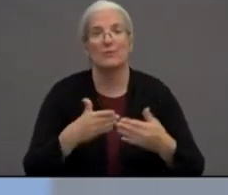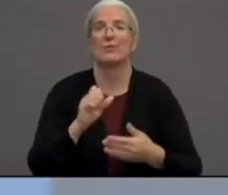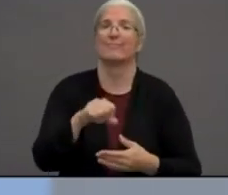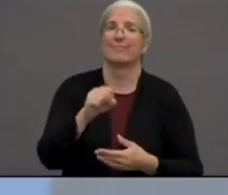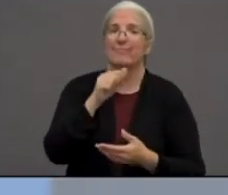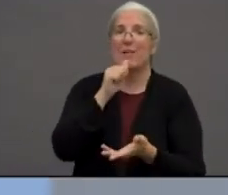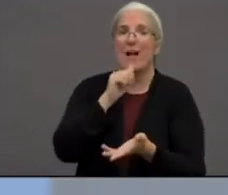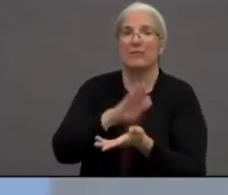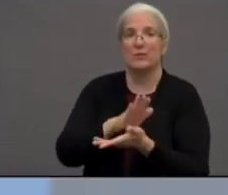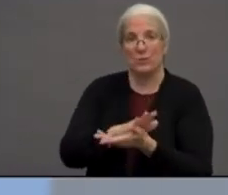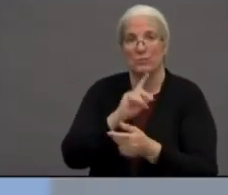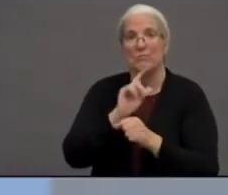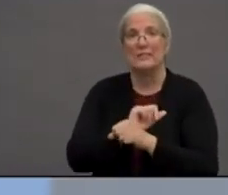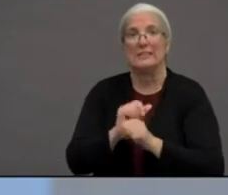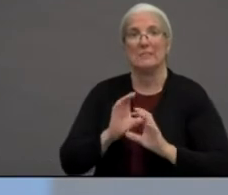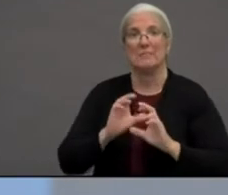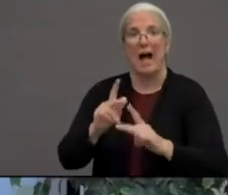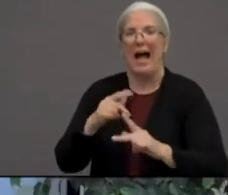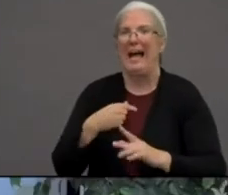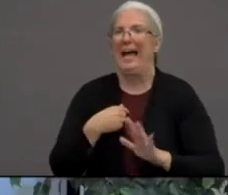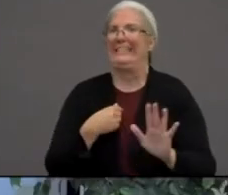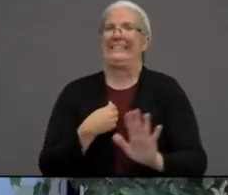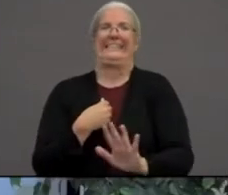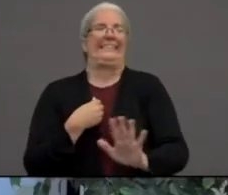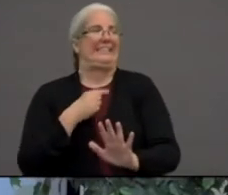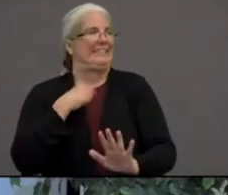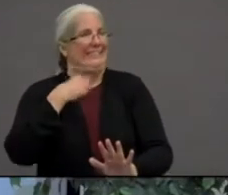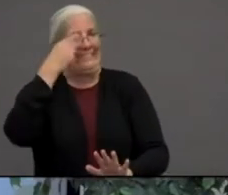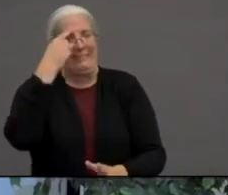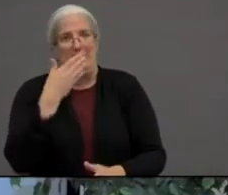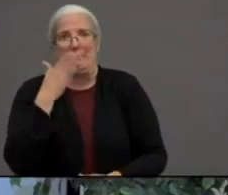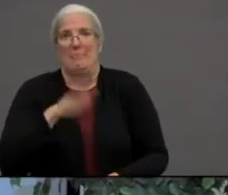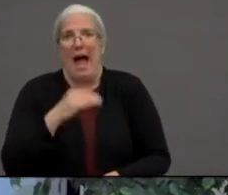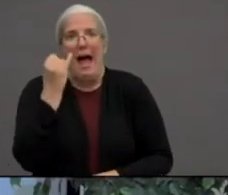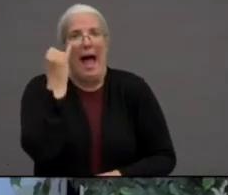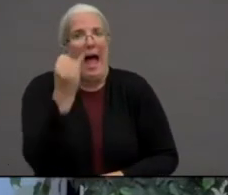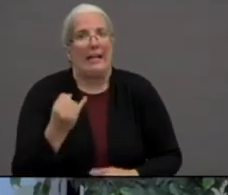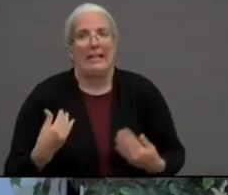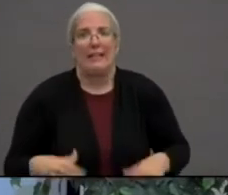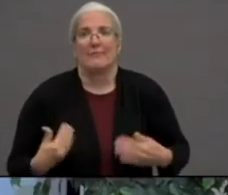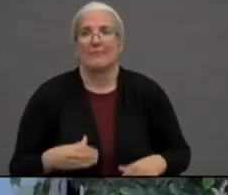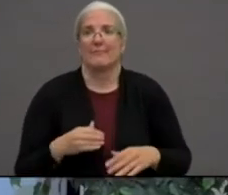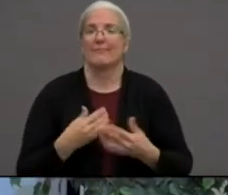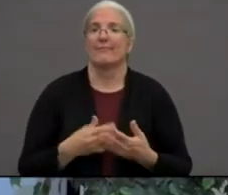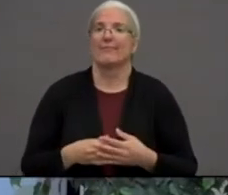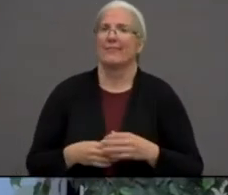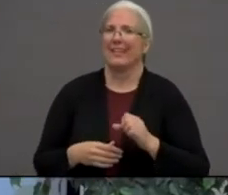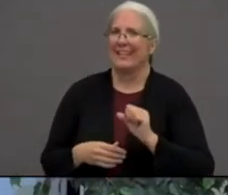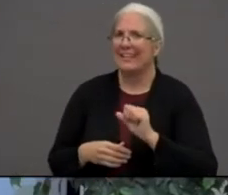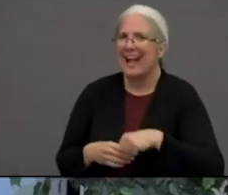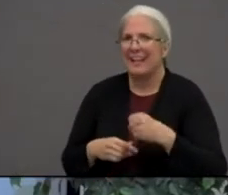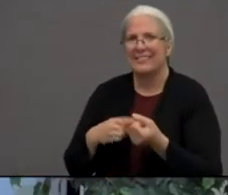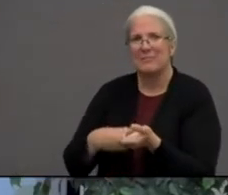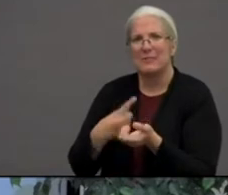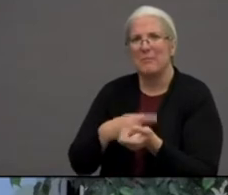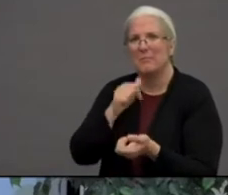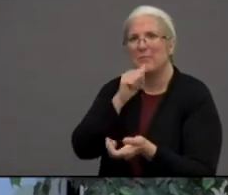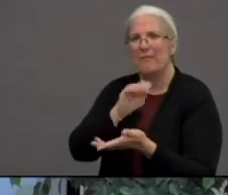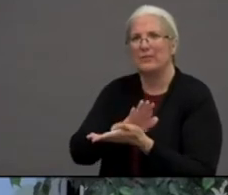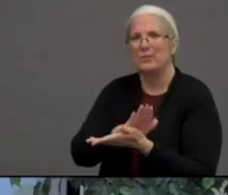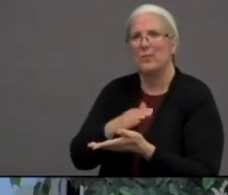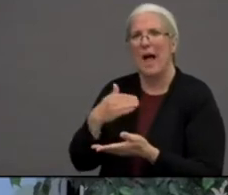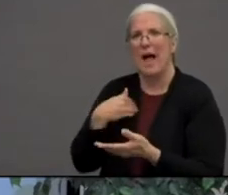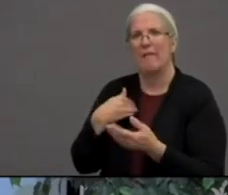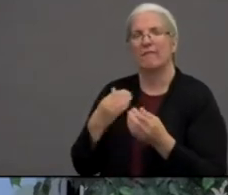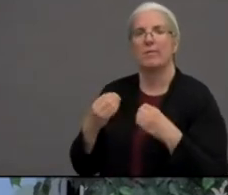very, that's not good. Yeah, and sometimes private schools, have a little bit more money than public schools. They definitely do. And